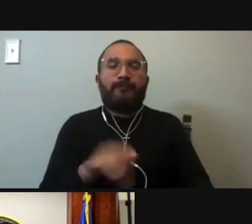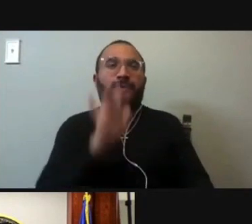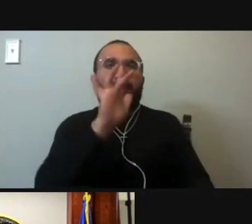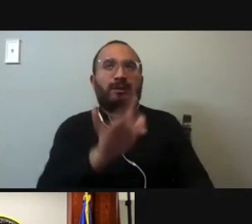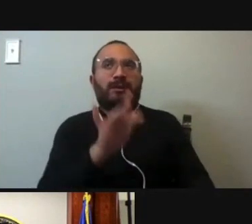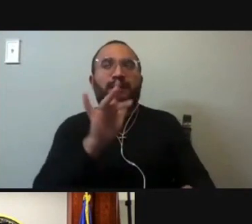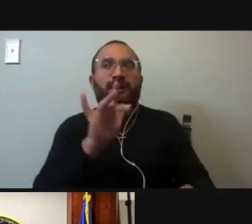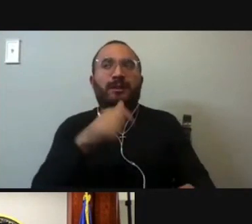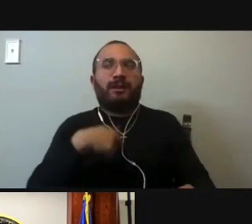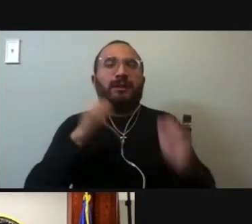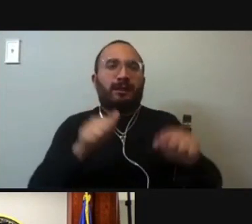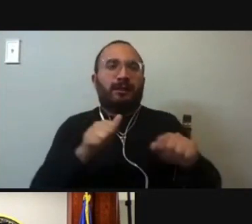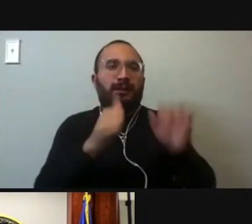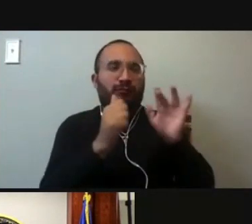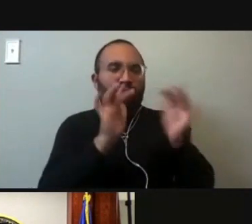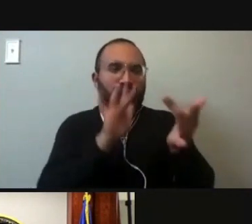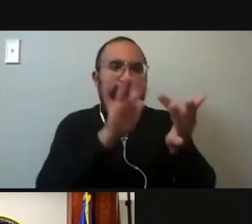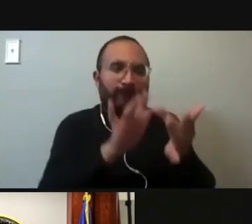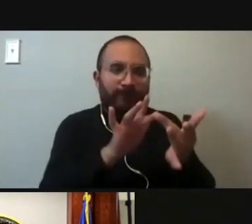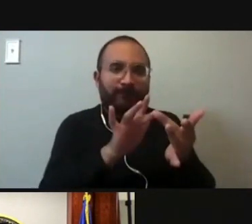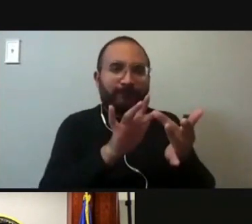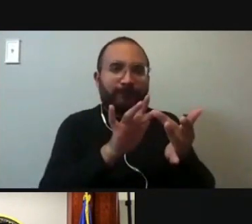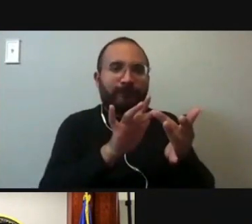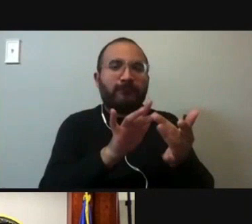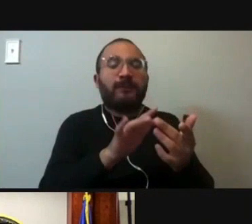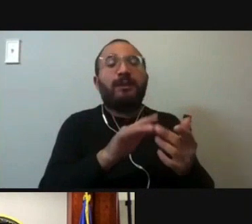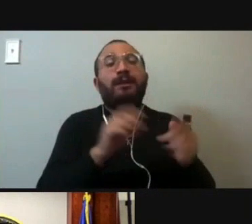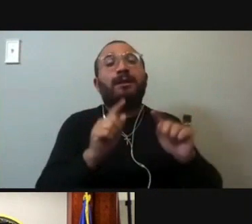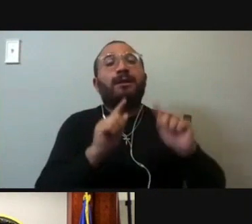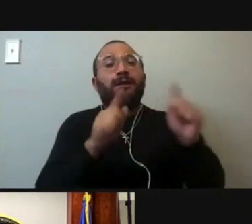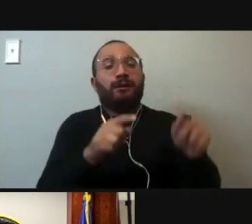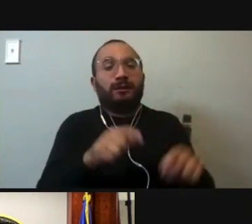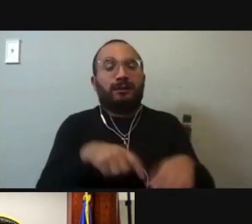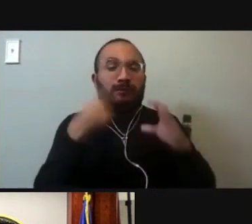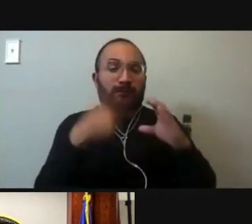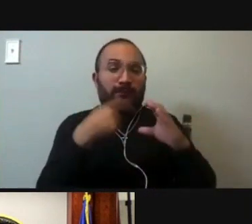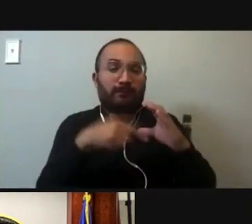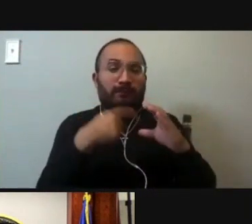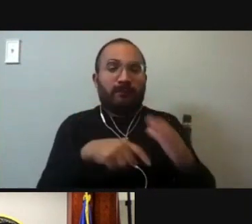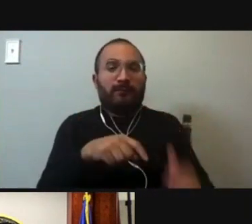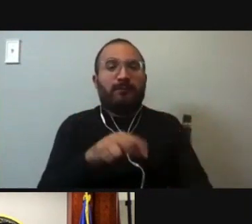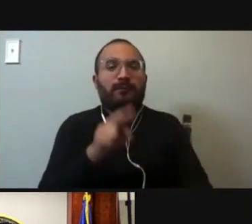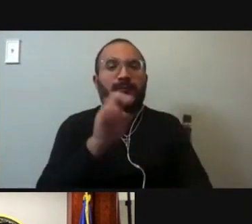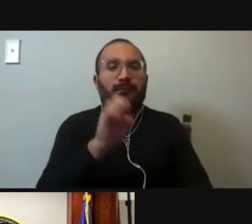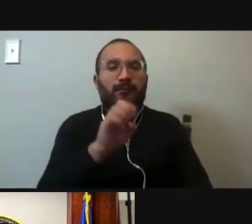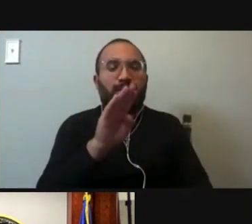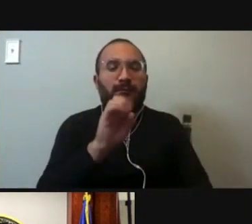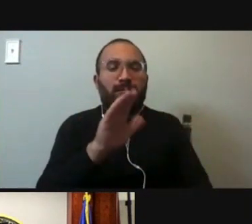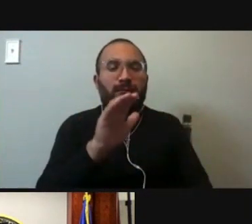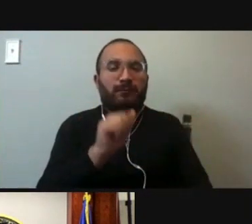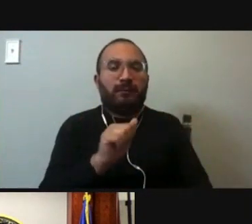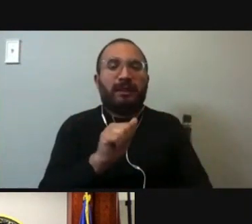to you in any way. Just reach me at my Gmail address at Justice Rebecca, again with one C, Martinez at Gmail,